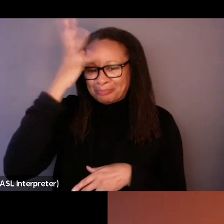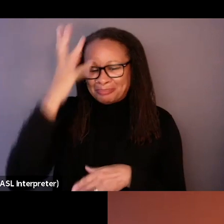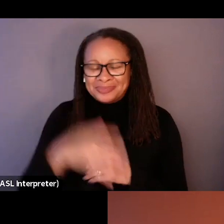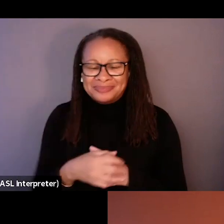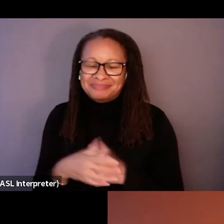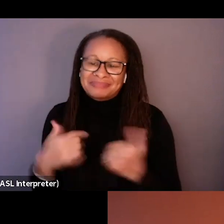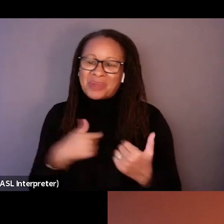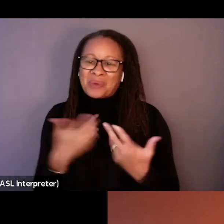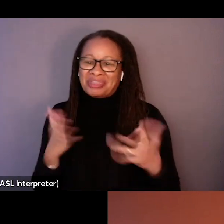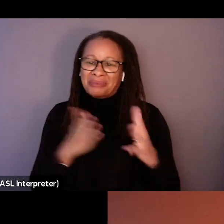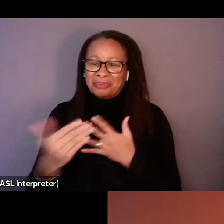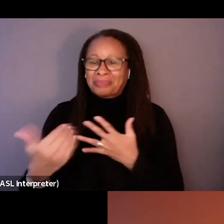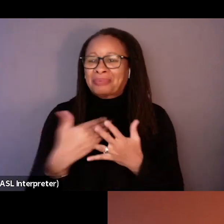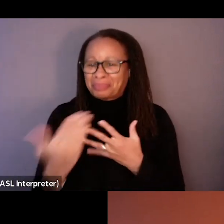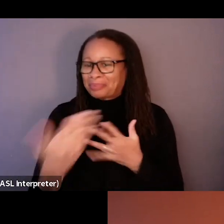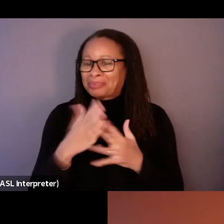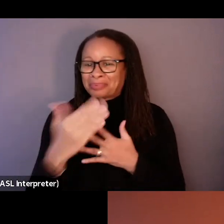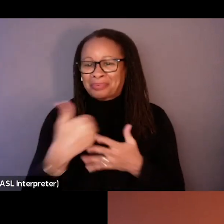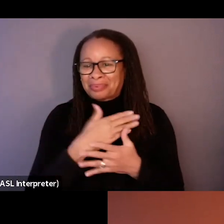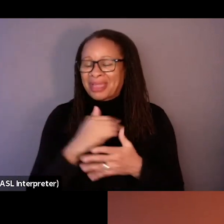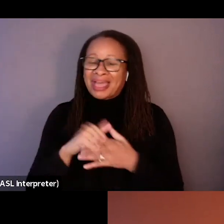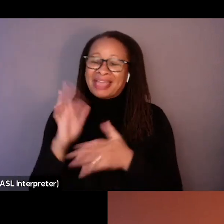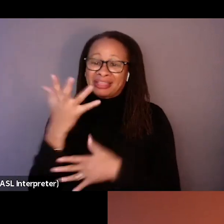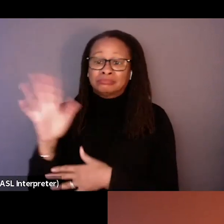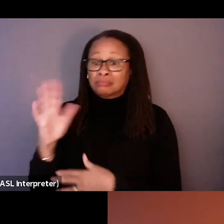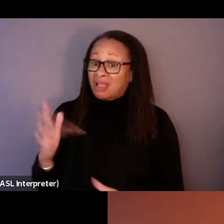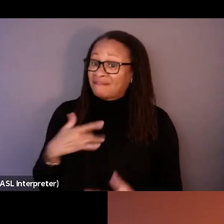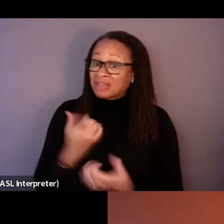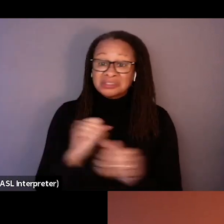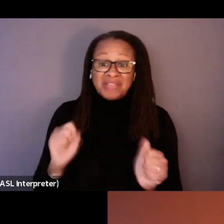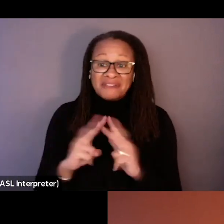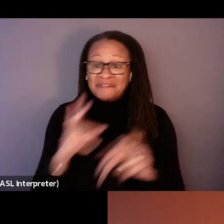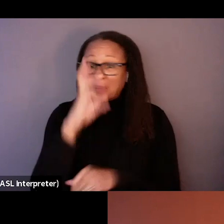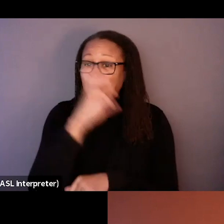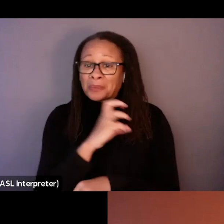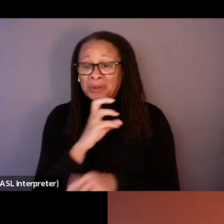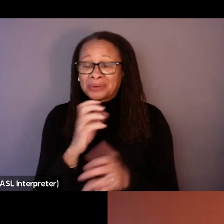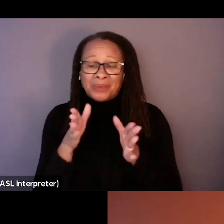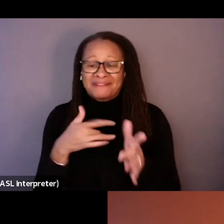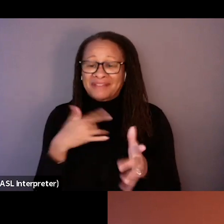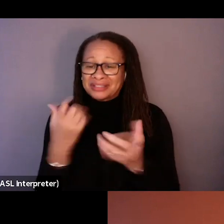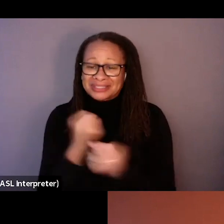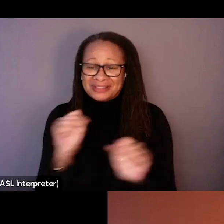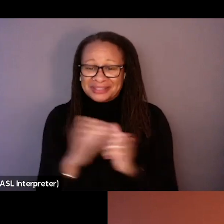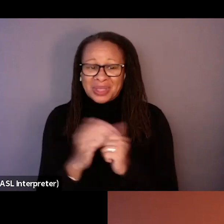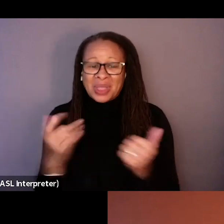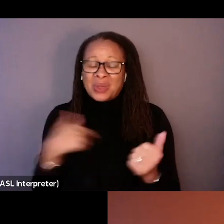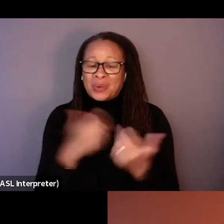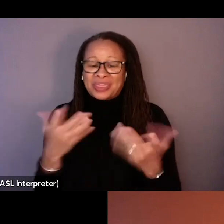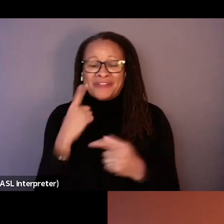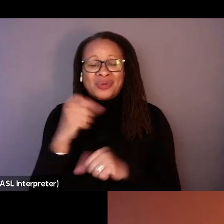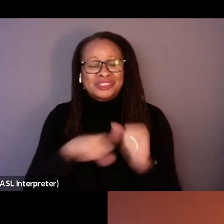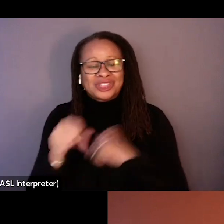and we were there, we were like, you know, in this jungle and we always felt safe in a very weird way. We felt safe. So we were there for each